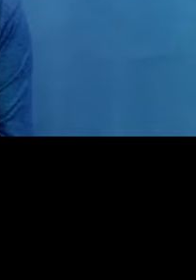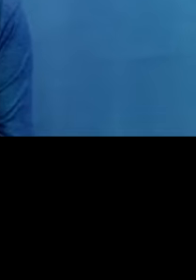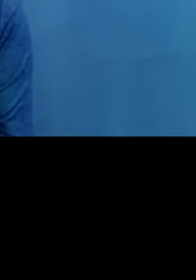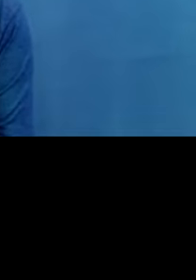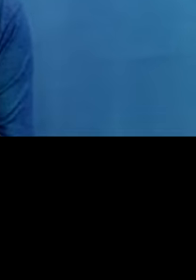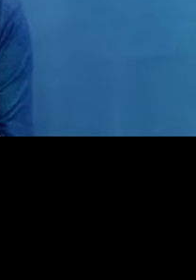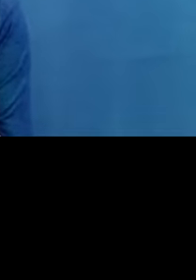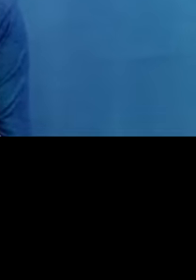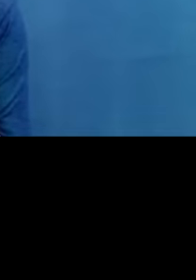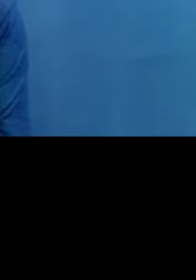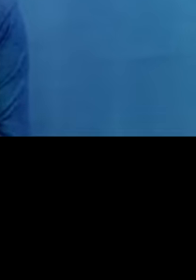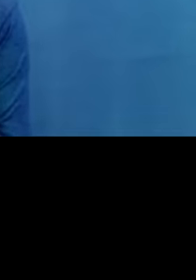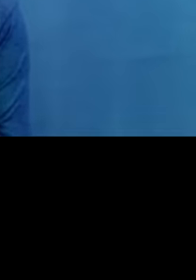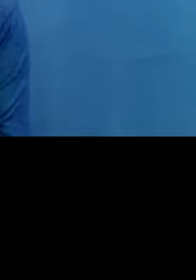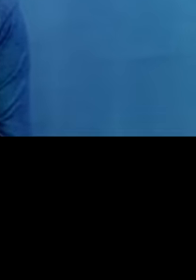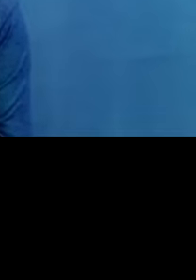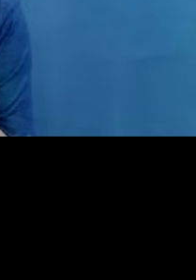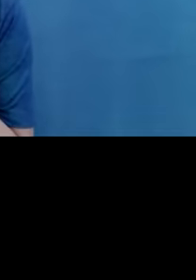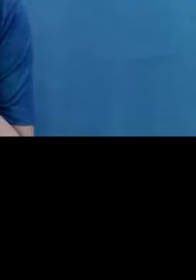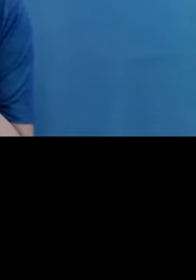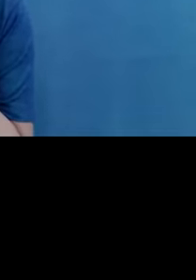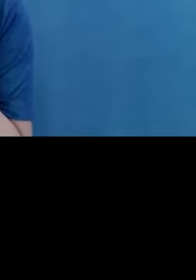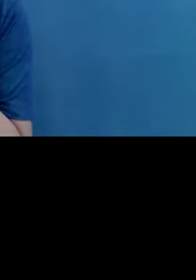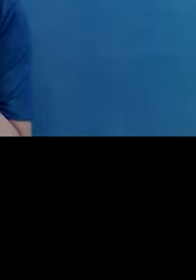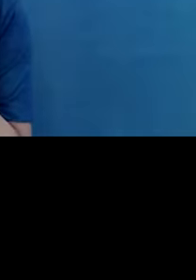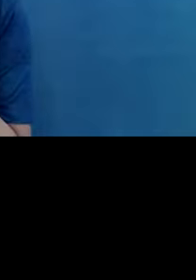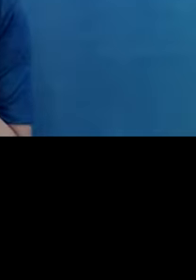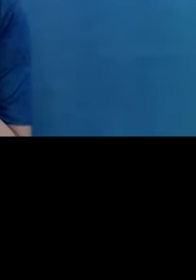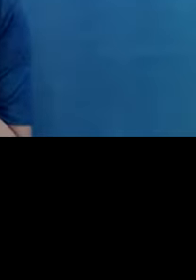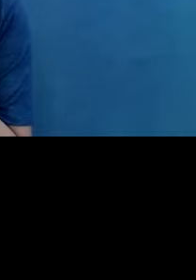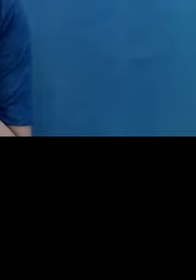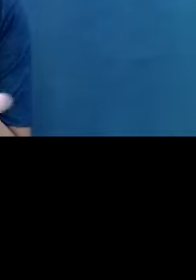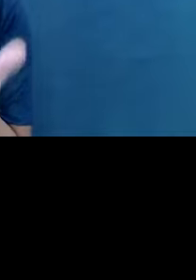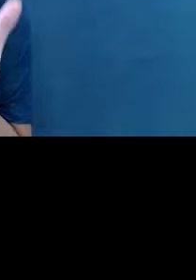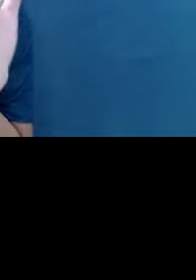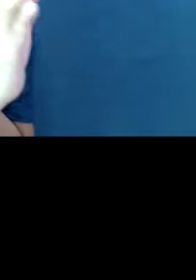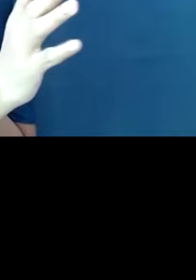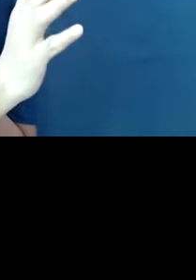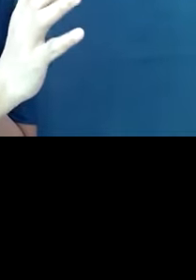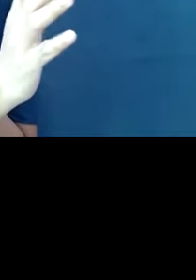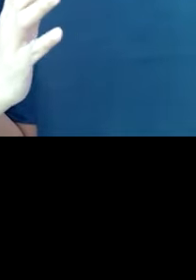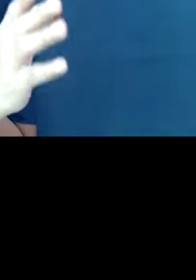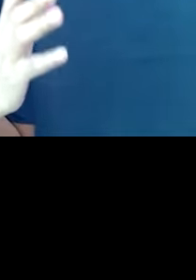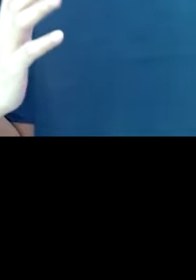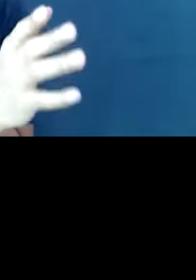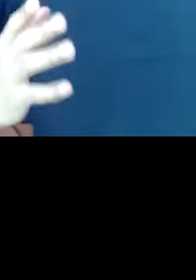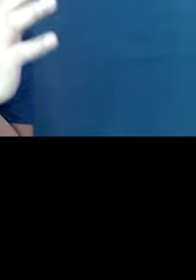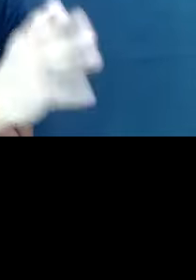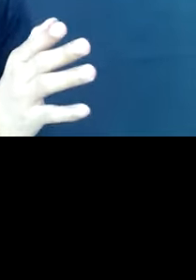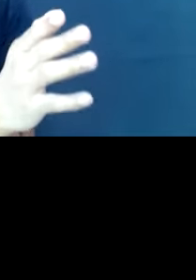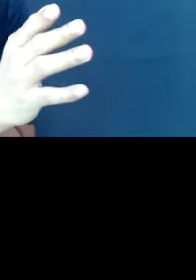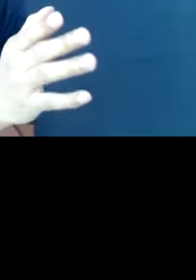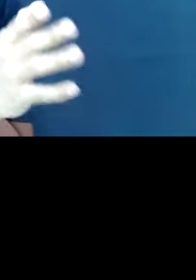Or else, we can have, we have international sign language interpreter and we also have in their respective